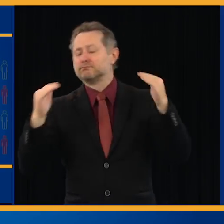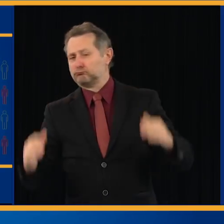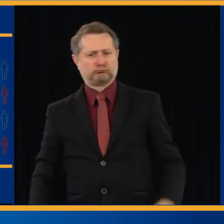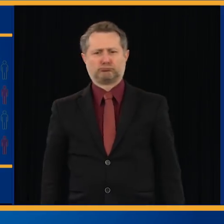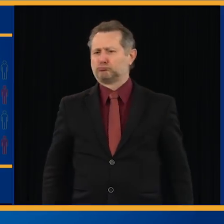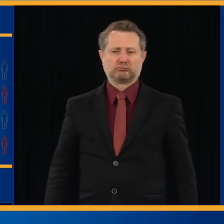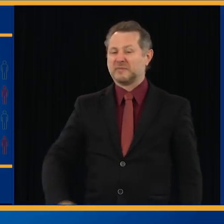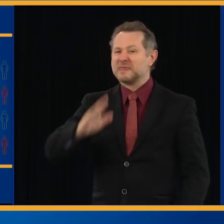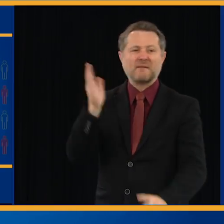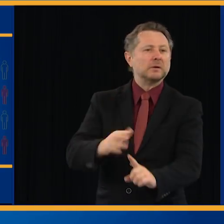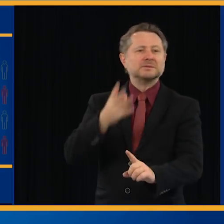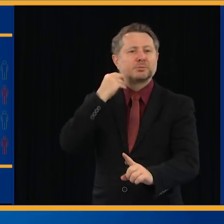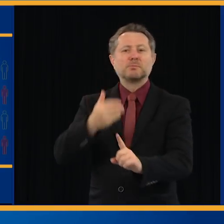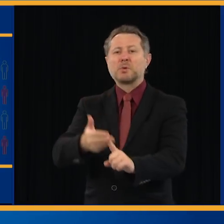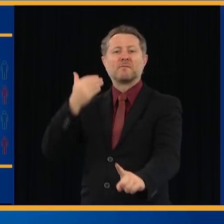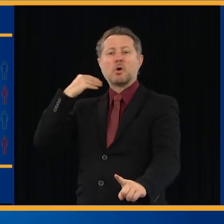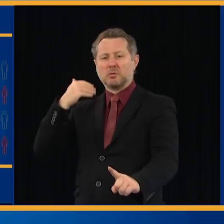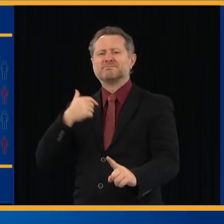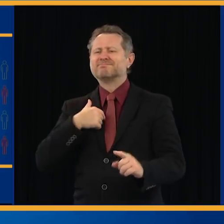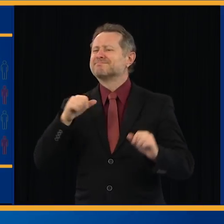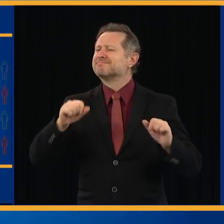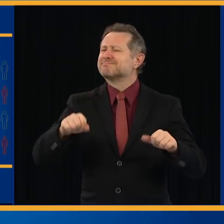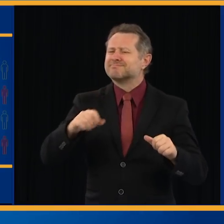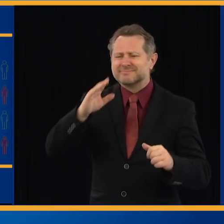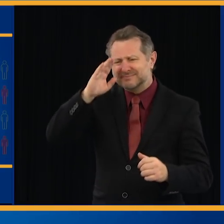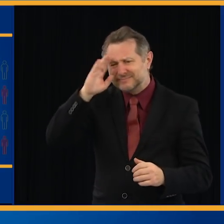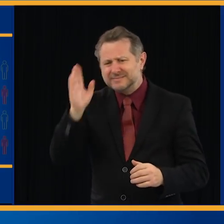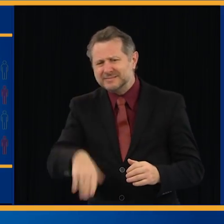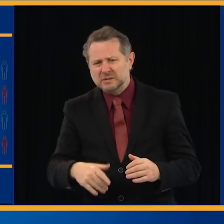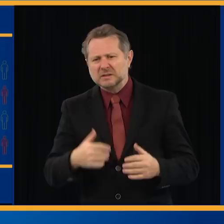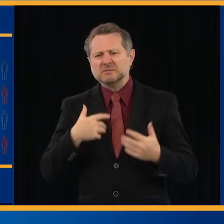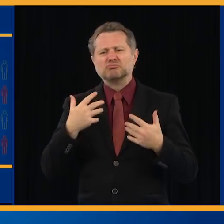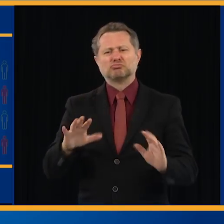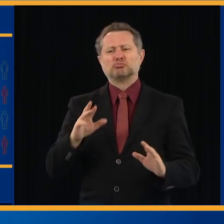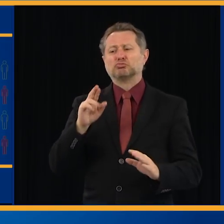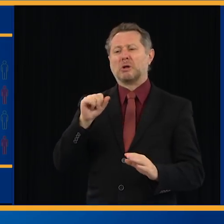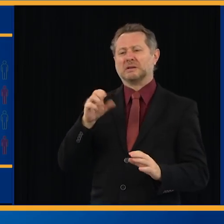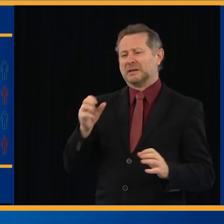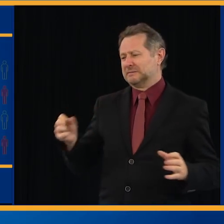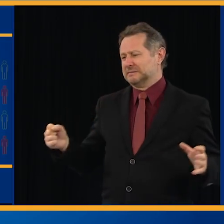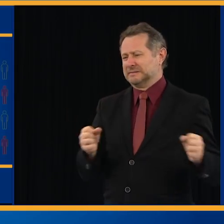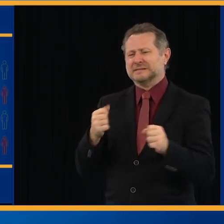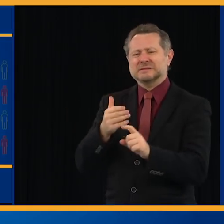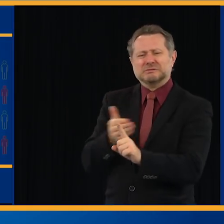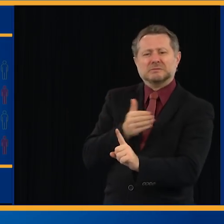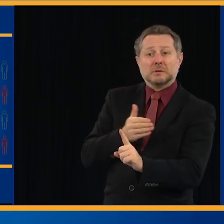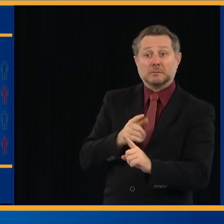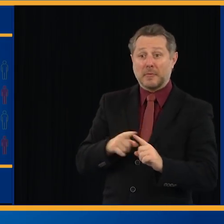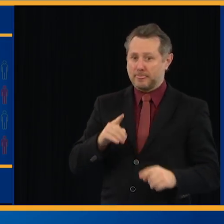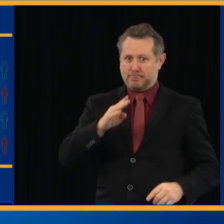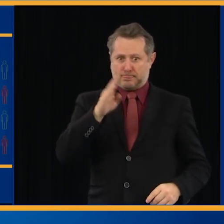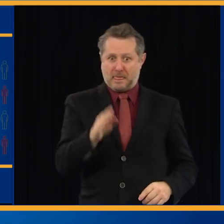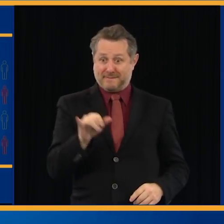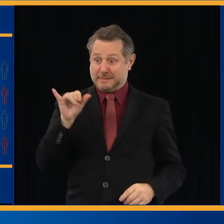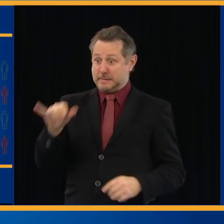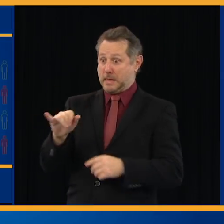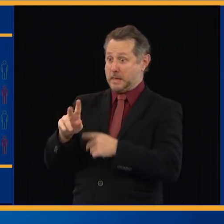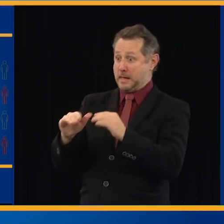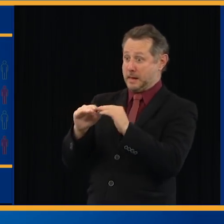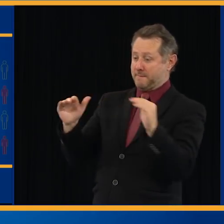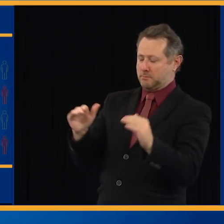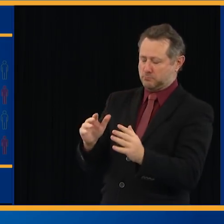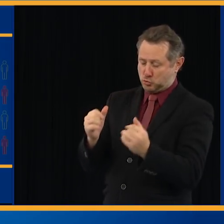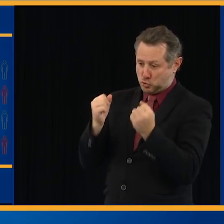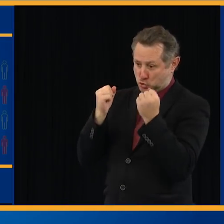on a very limited basis. That's why this is so hard, tracing. In and of itself, one